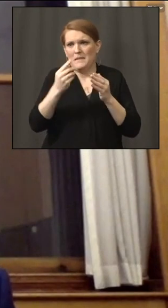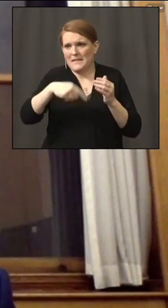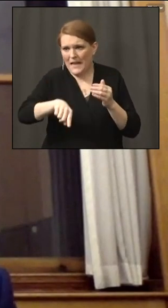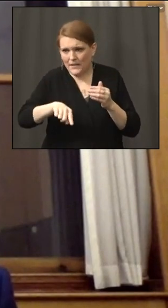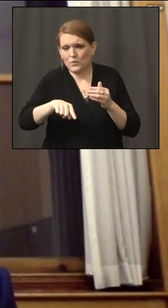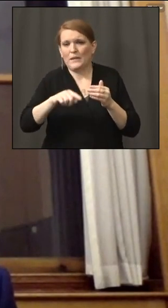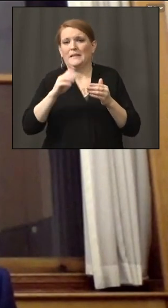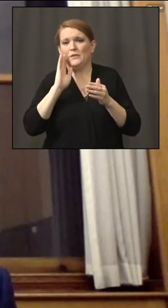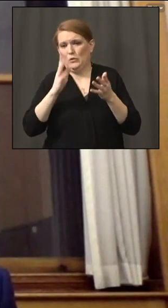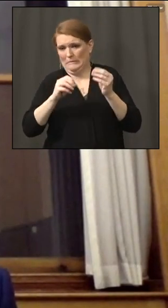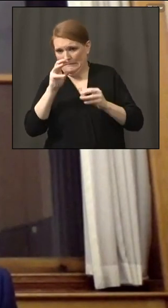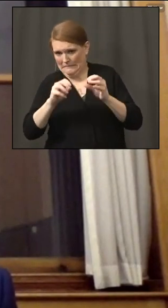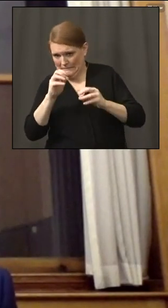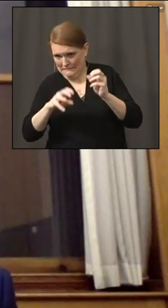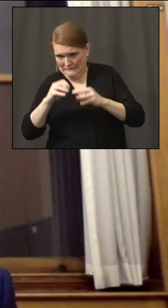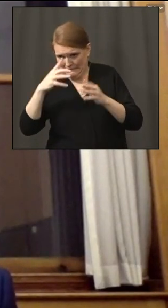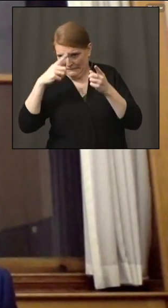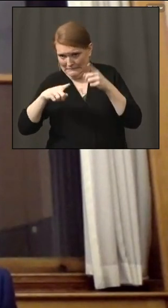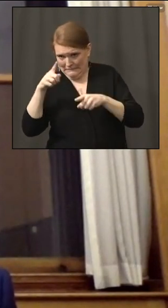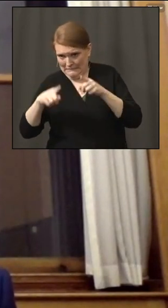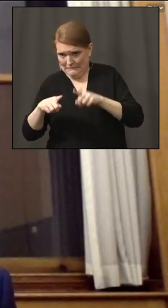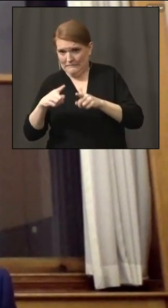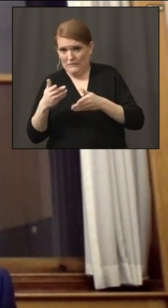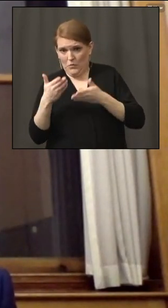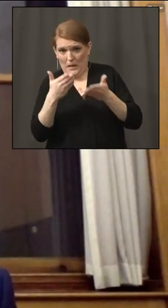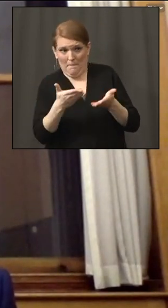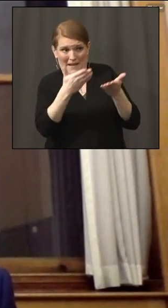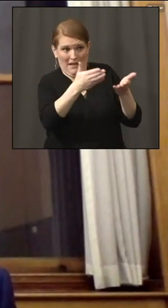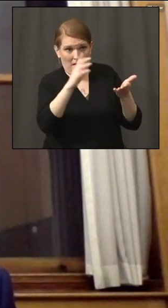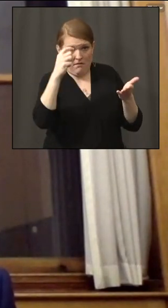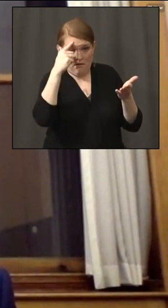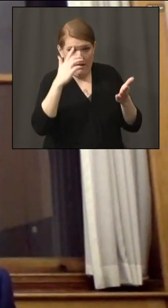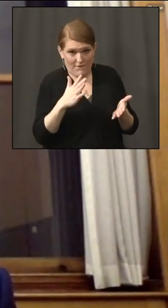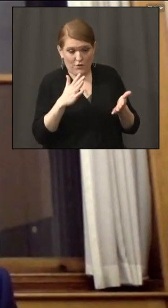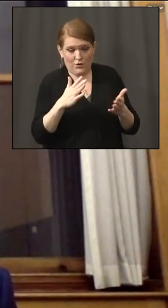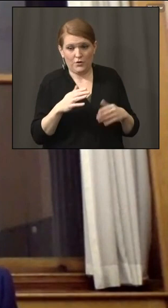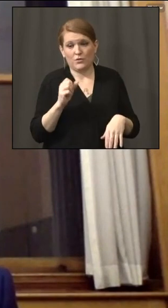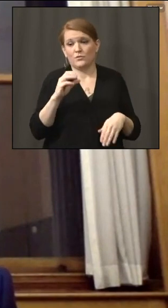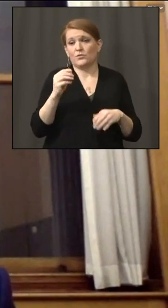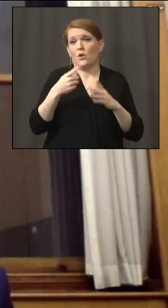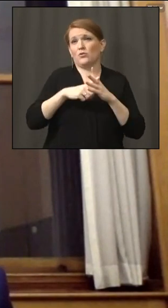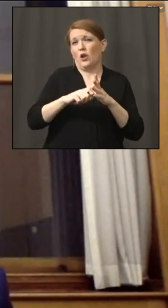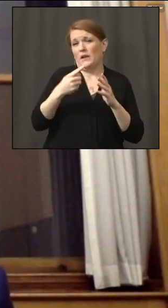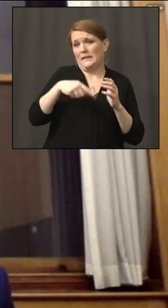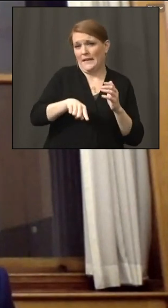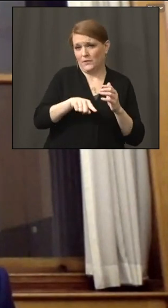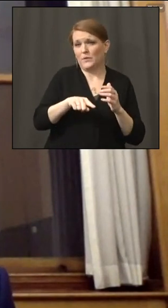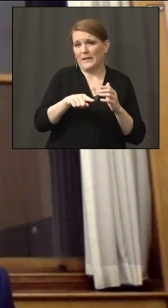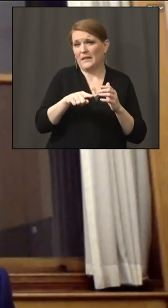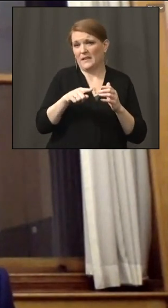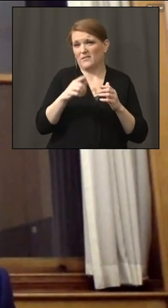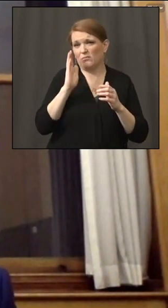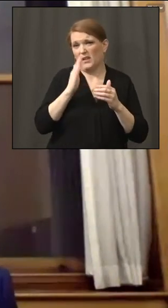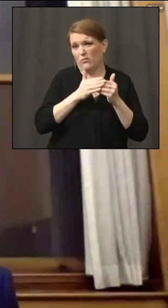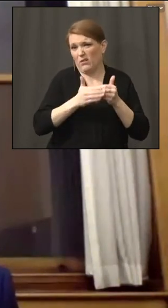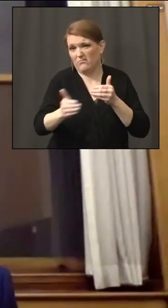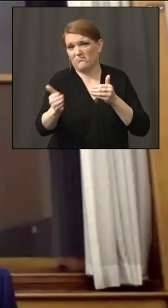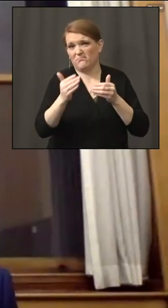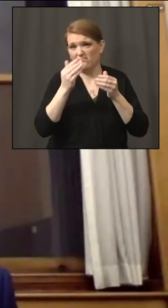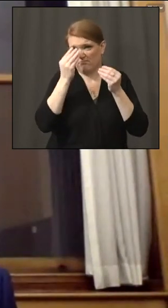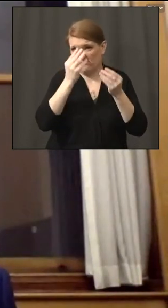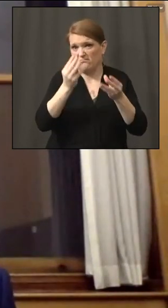the governor as soon as next week, at which point, you know, we'll begin to continue to offer more information, both on